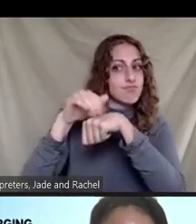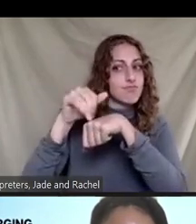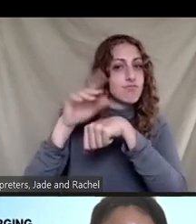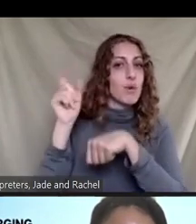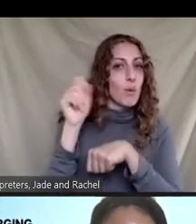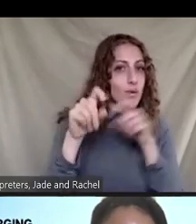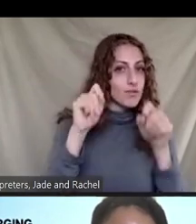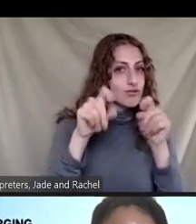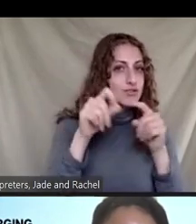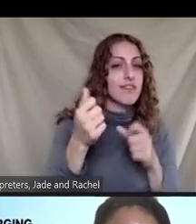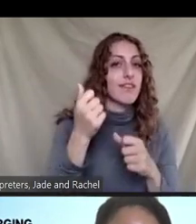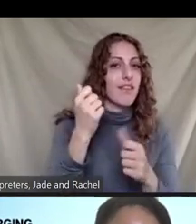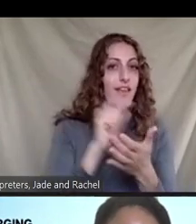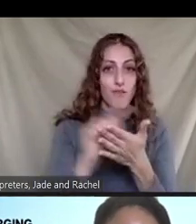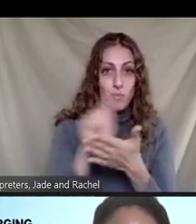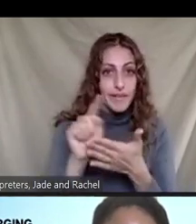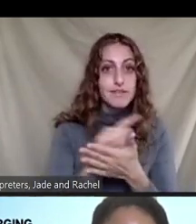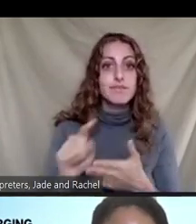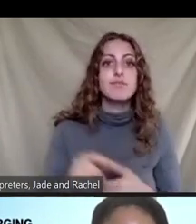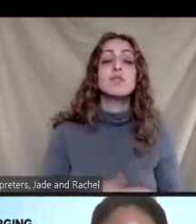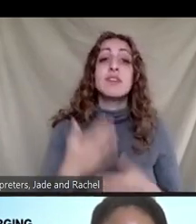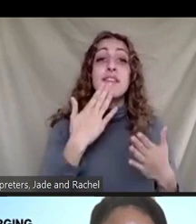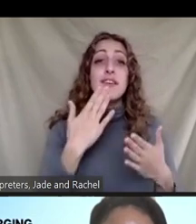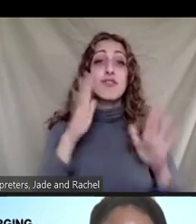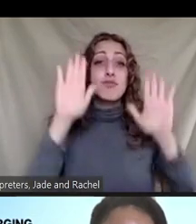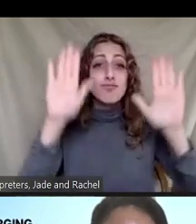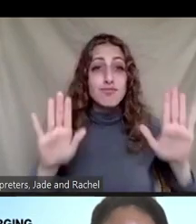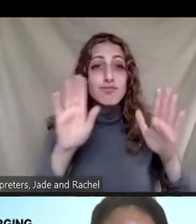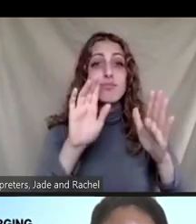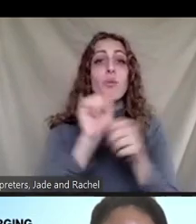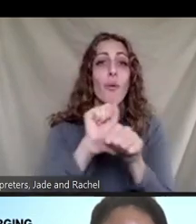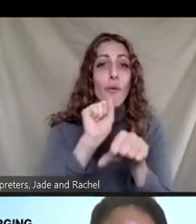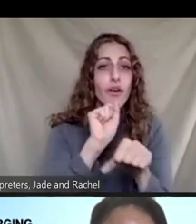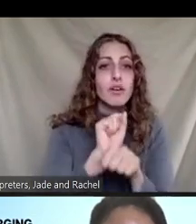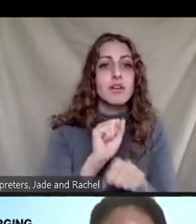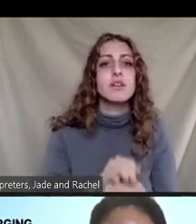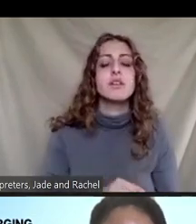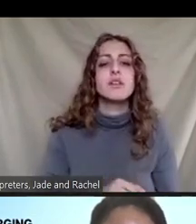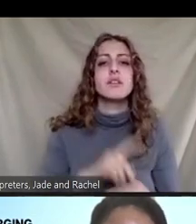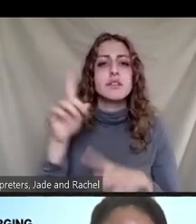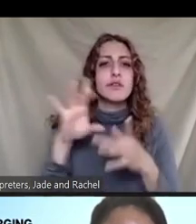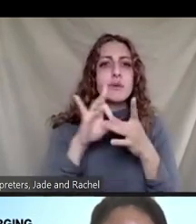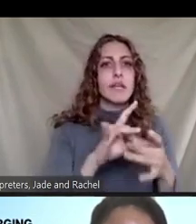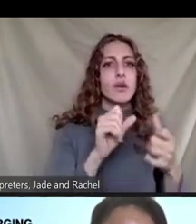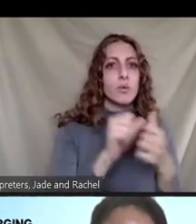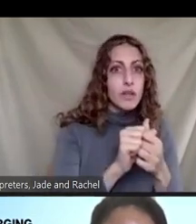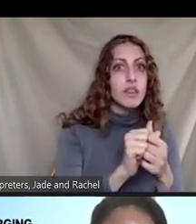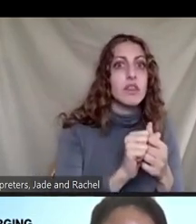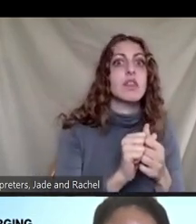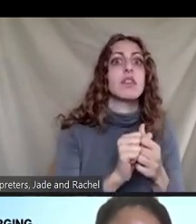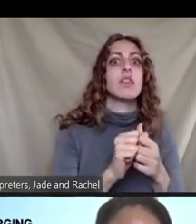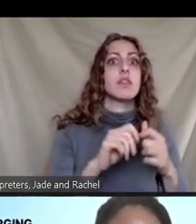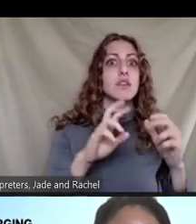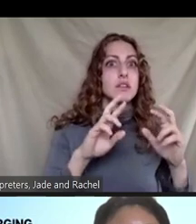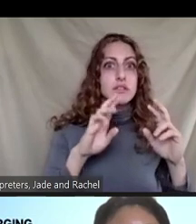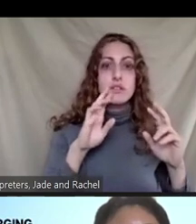Thank you for that. She says, thanks to all the panelists for the great work. As the urgency of acting to limit climate change increases, do you have